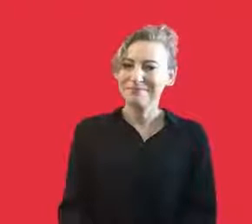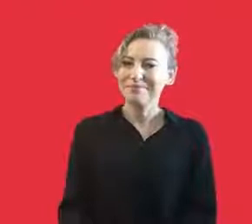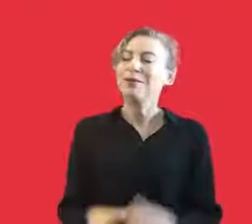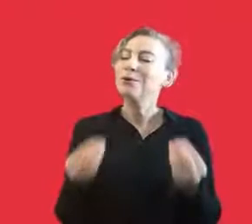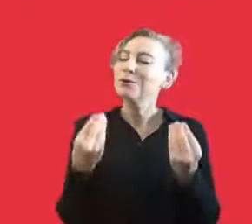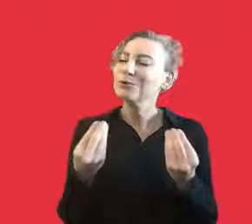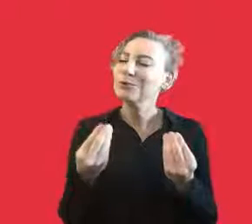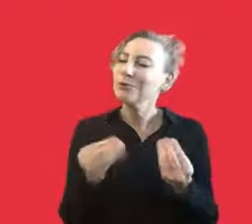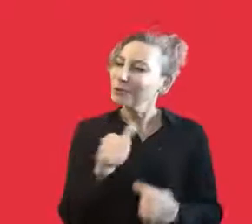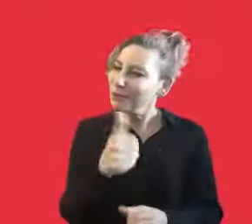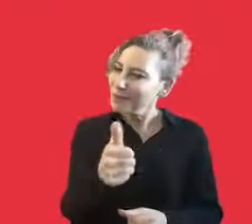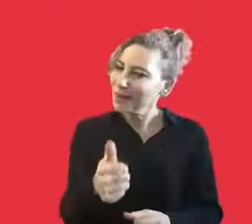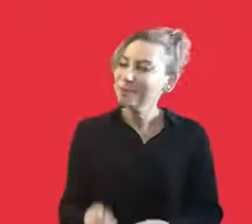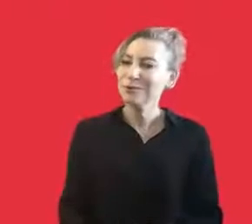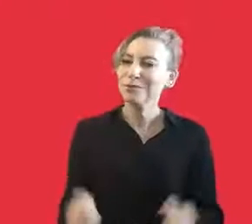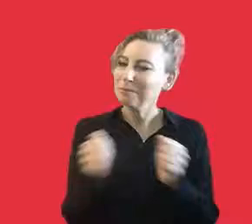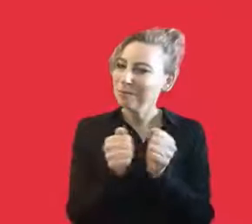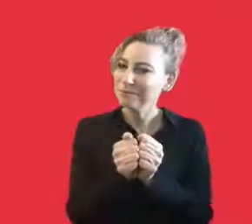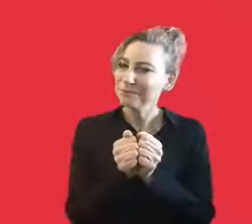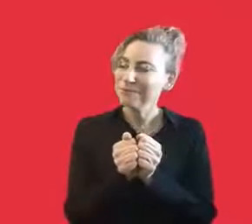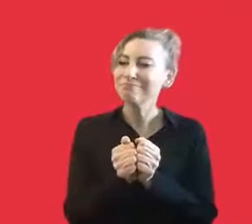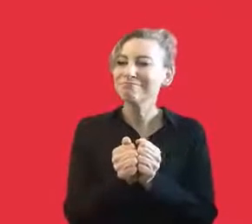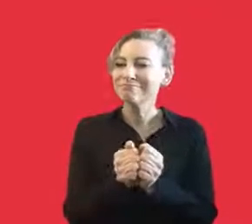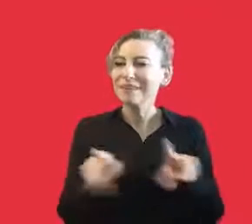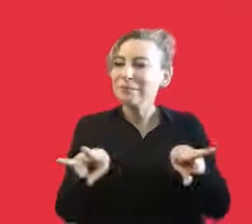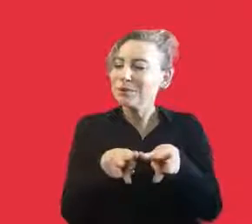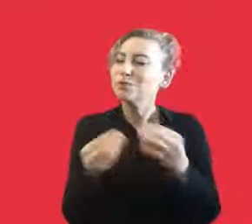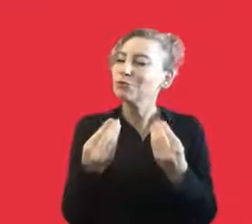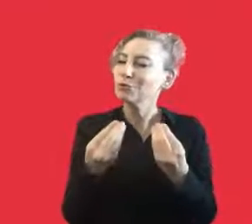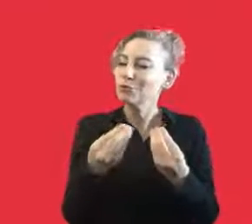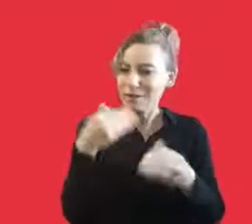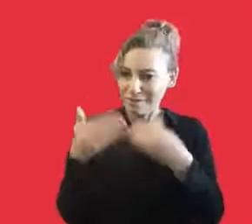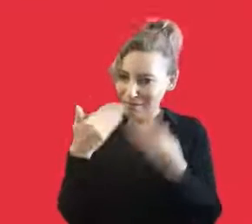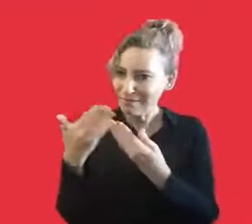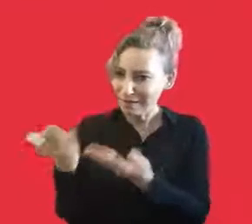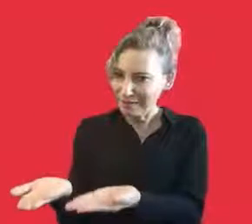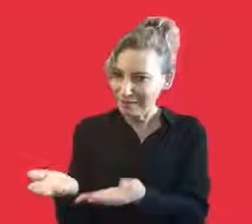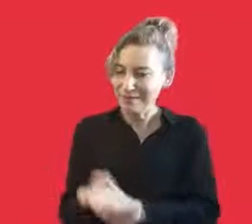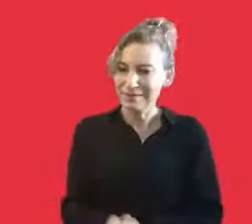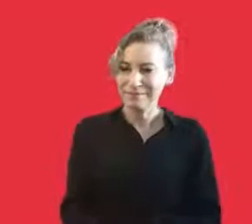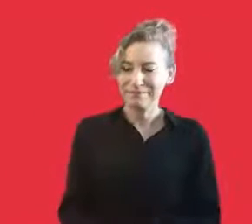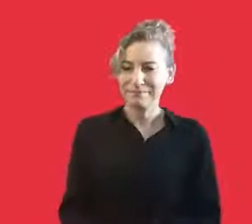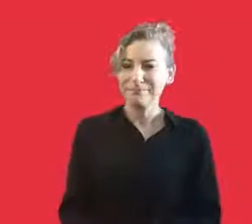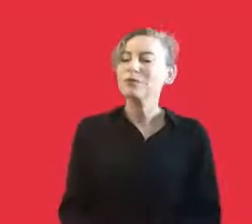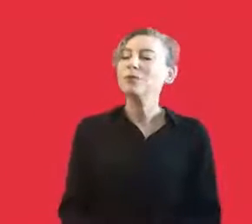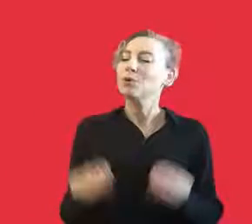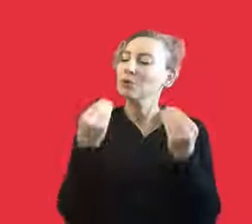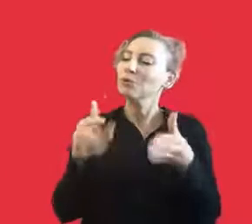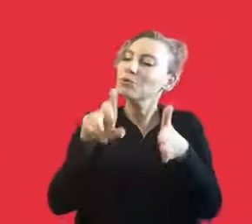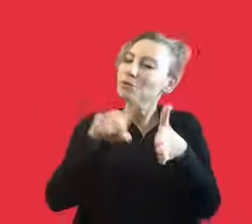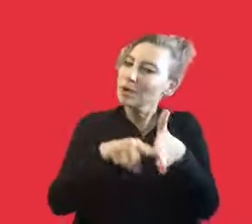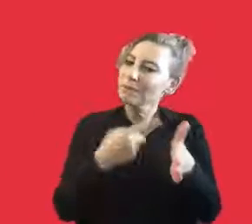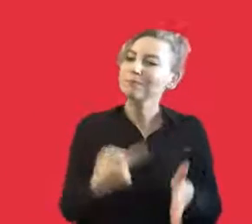together on a beautiful day. Moses, you made a very good introduction. And this is a very prolific